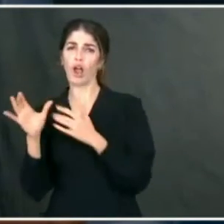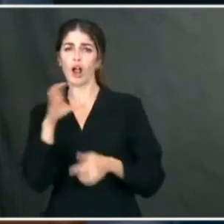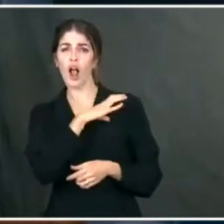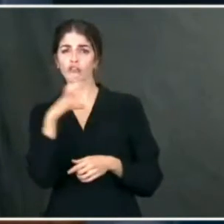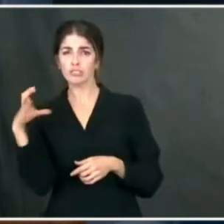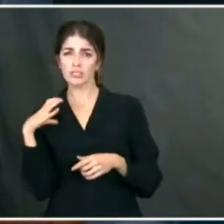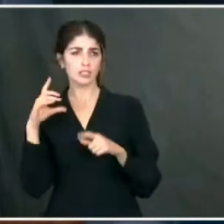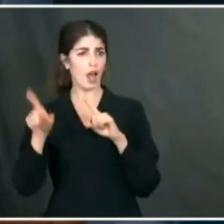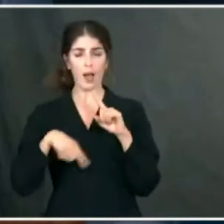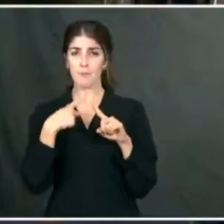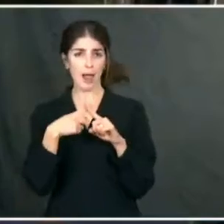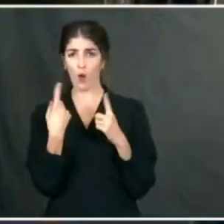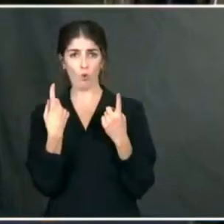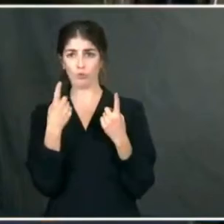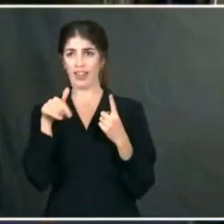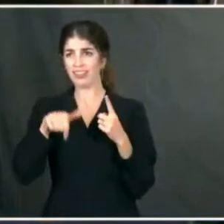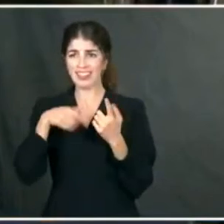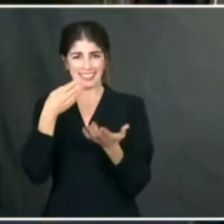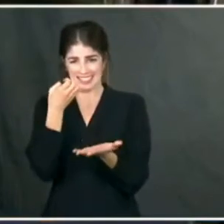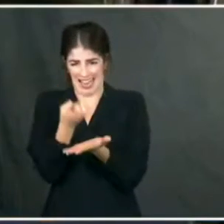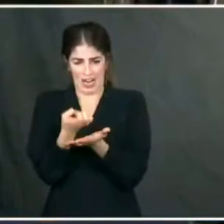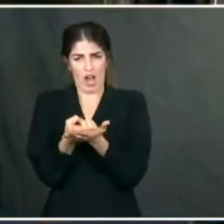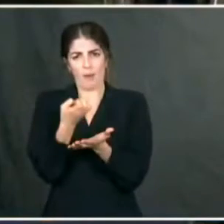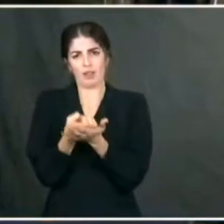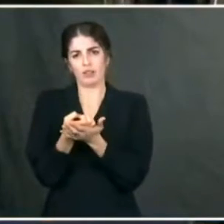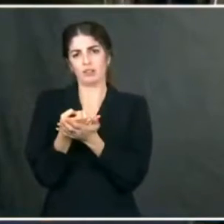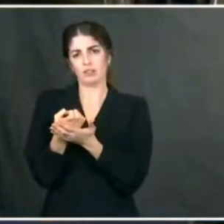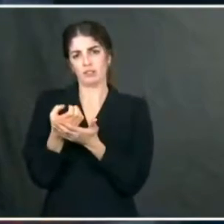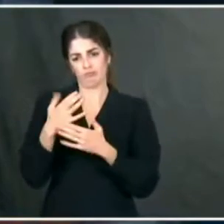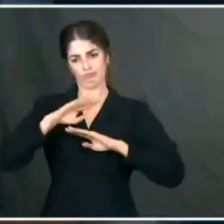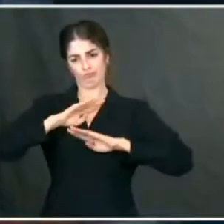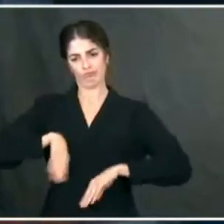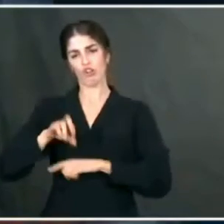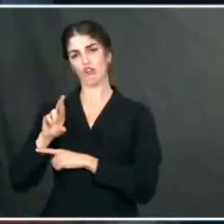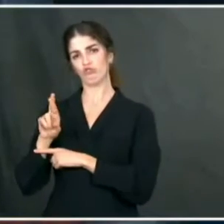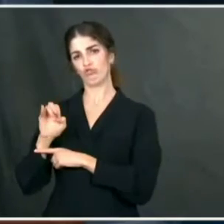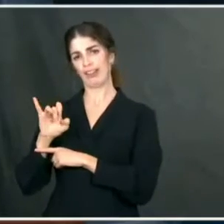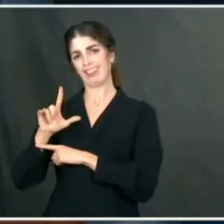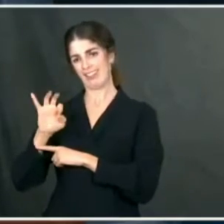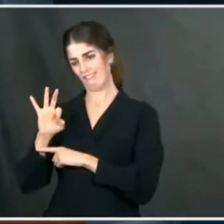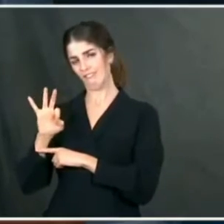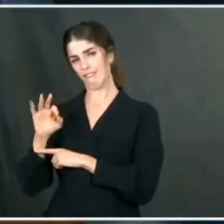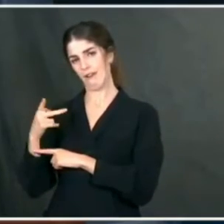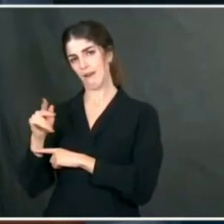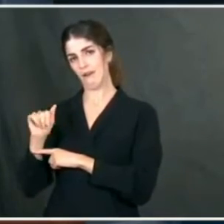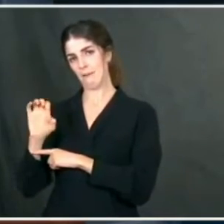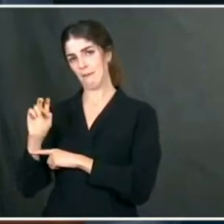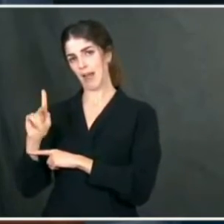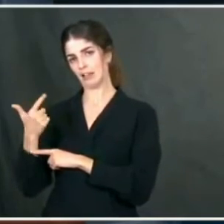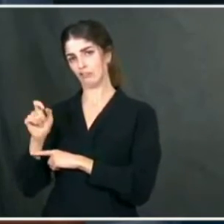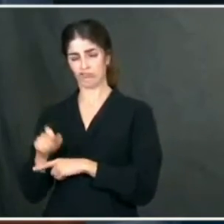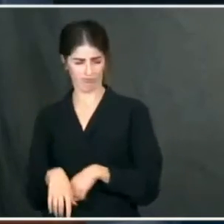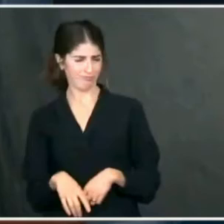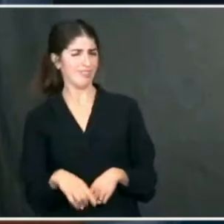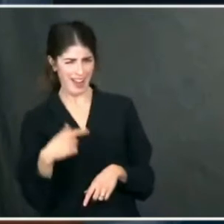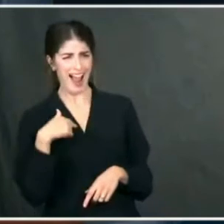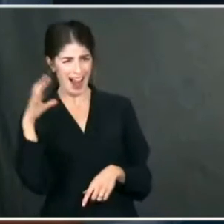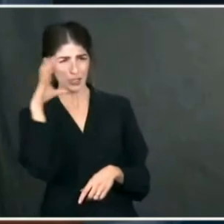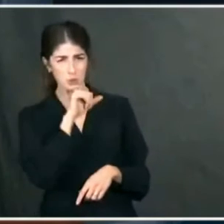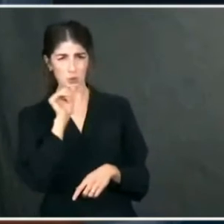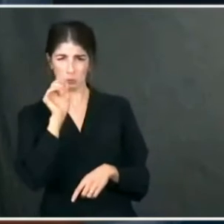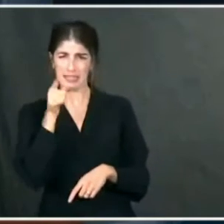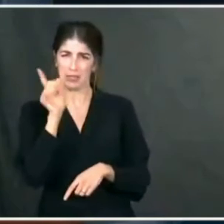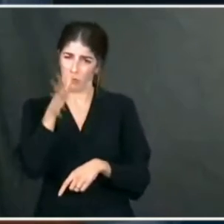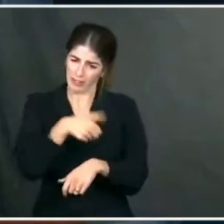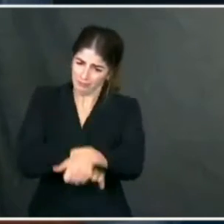package? Will he be? How much personal involvement is he going to have in this process? I expect he will be rolling up his sleeves and will be quite involved in